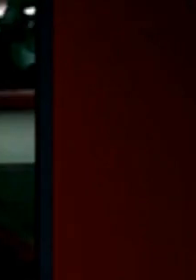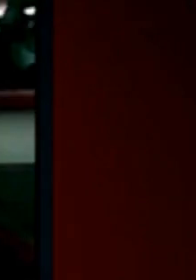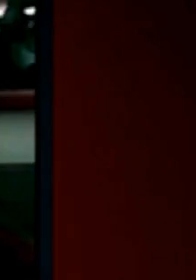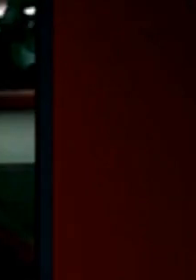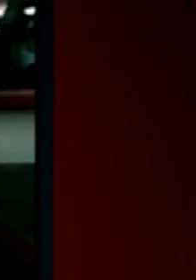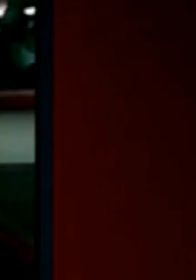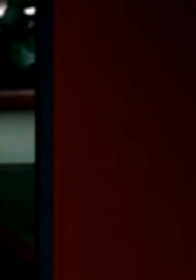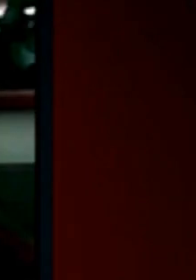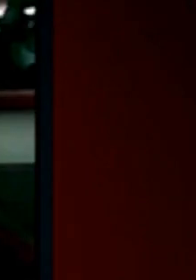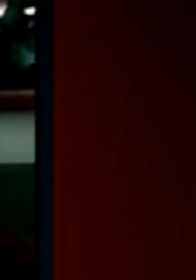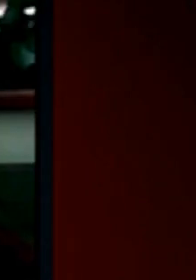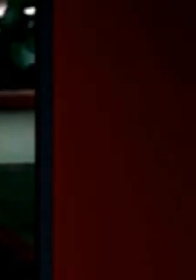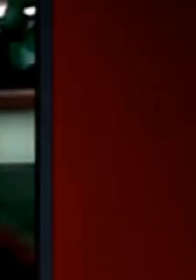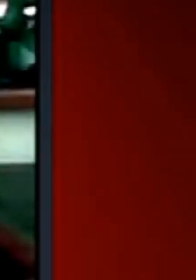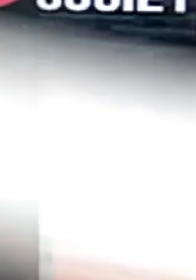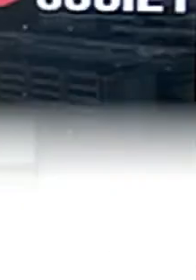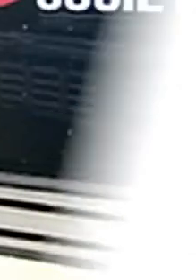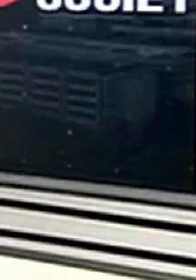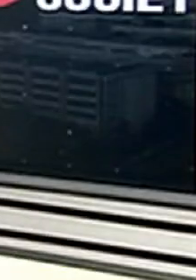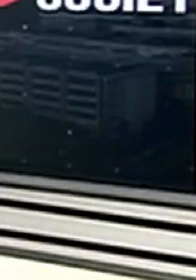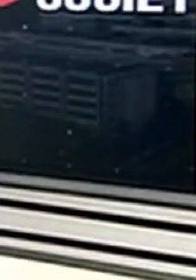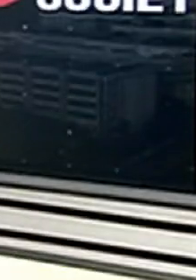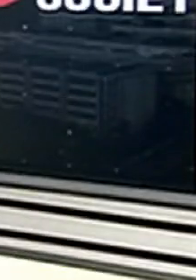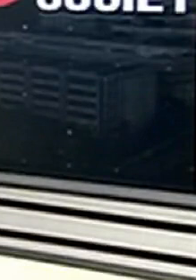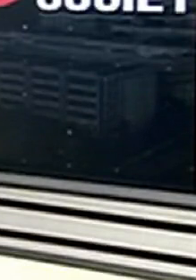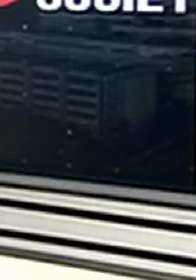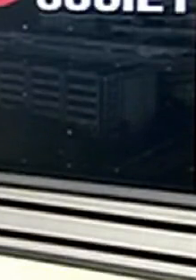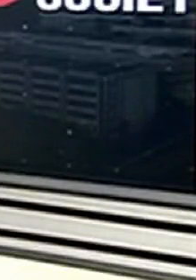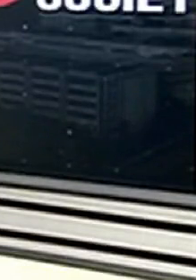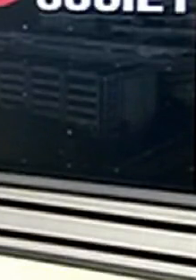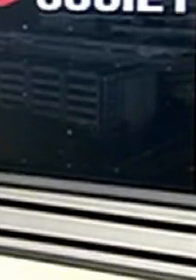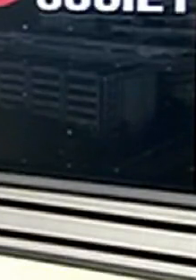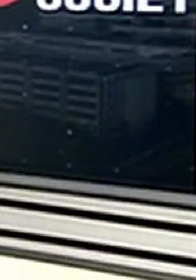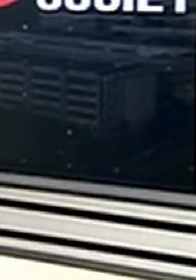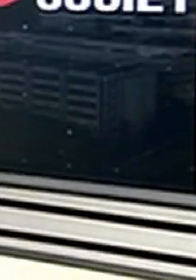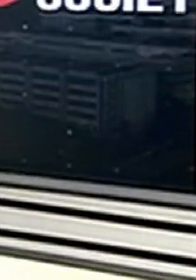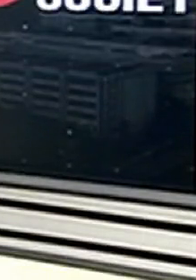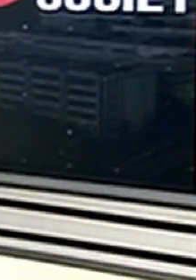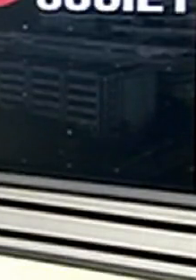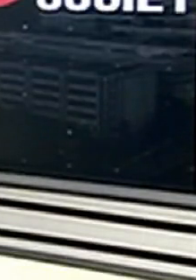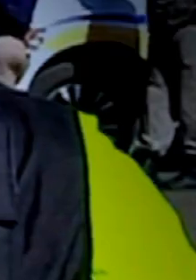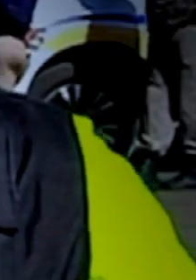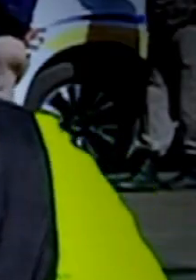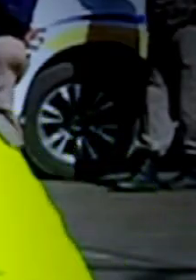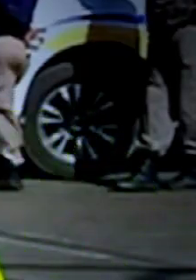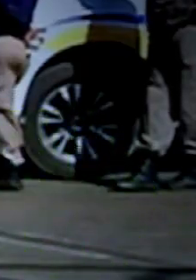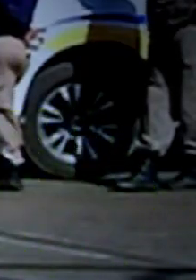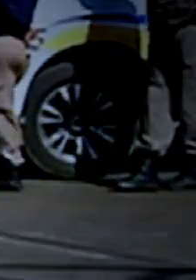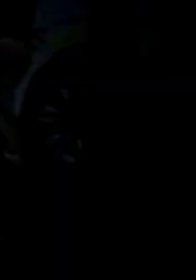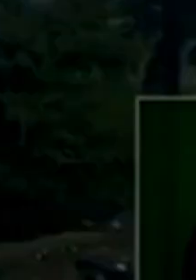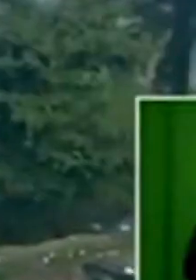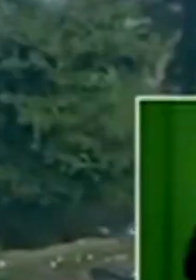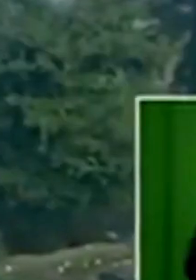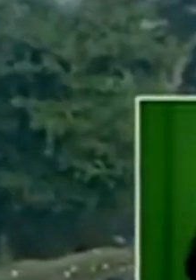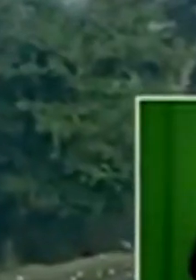everyone needs to know what's going on in our country. Media spends a lot of time telling you what you need to know. It's really, really